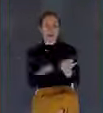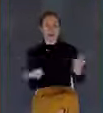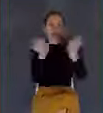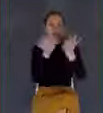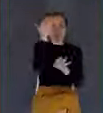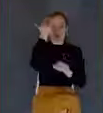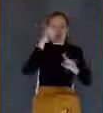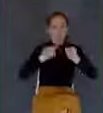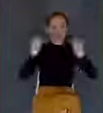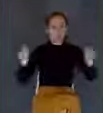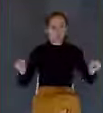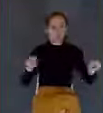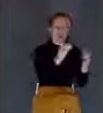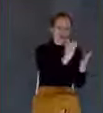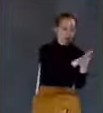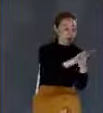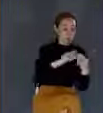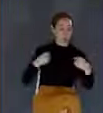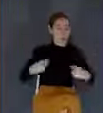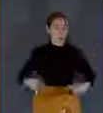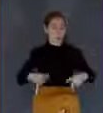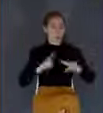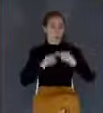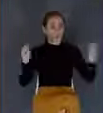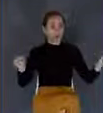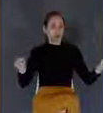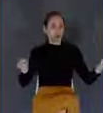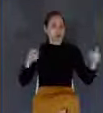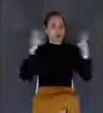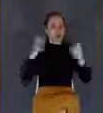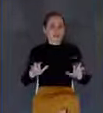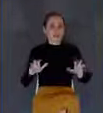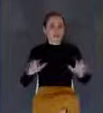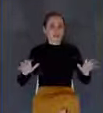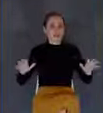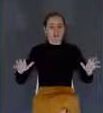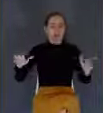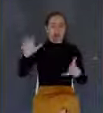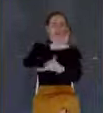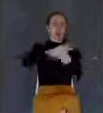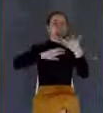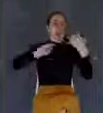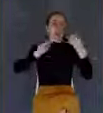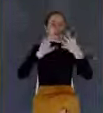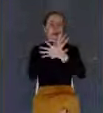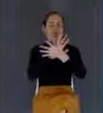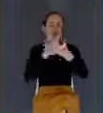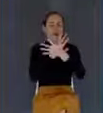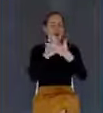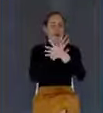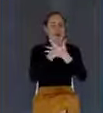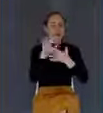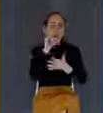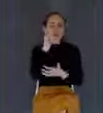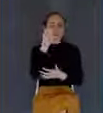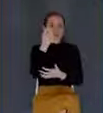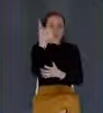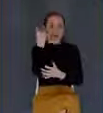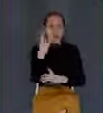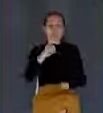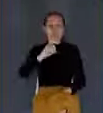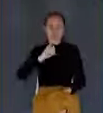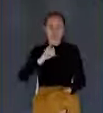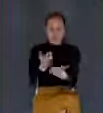so that we do not confuse them or blend them in such a way as to obscure the reality